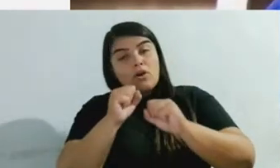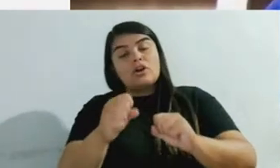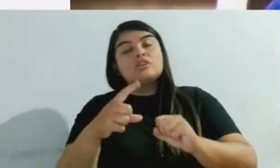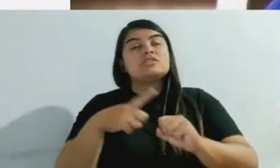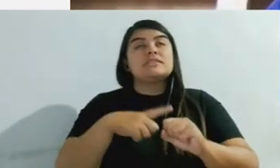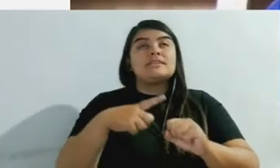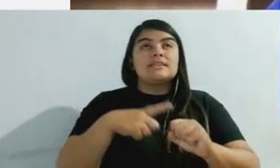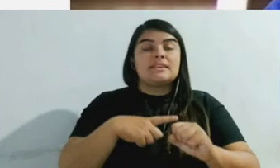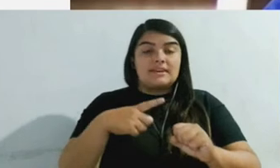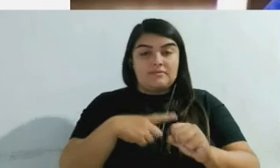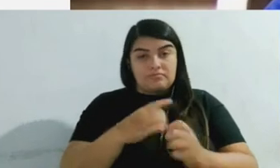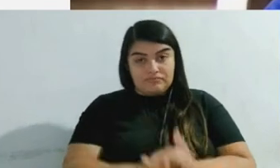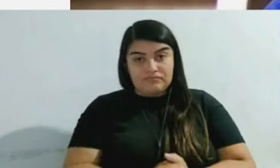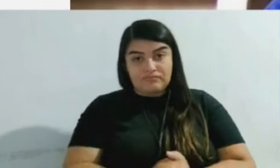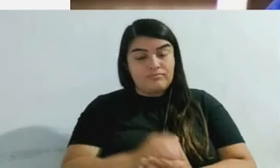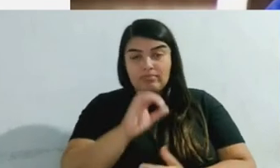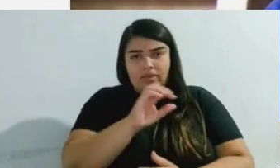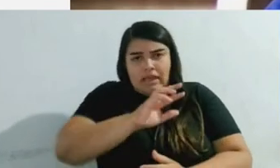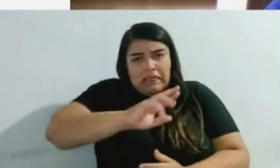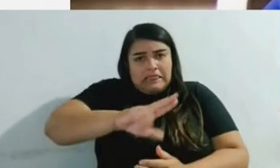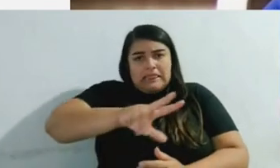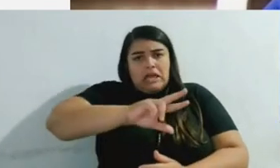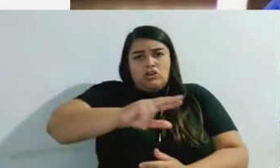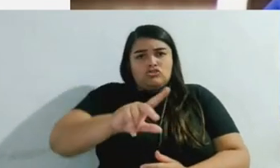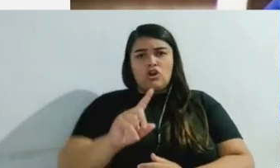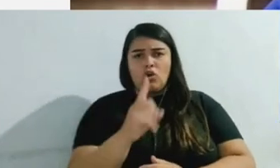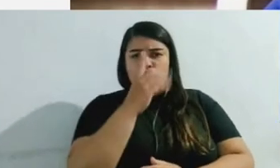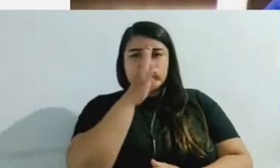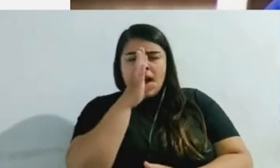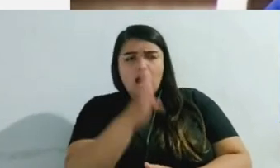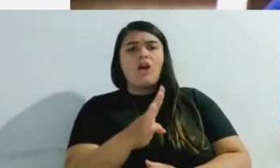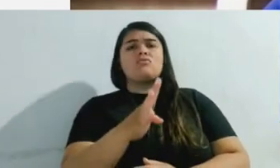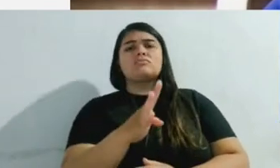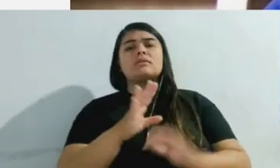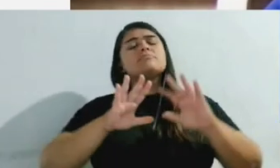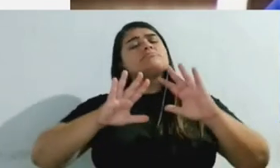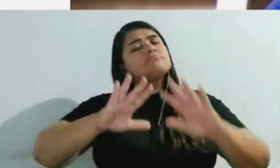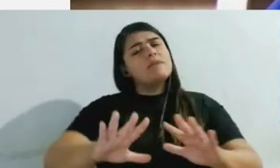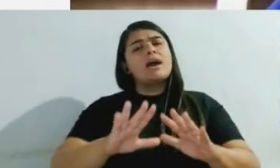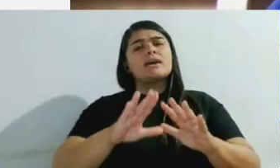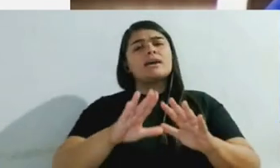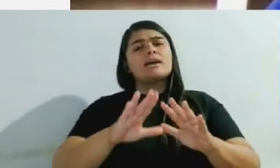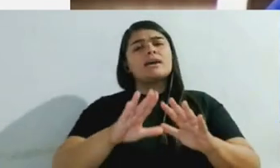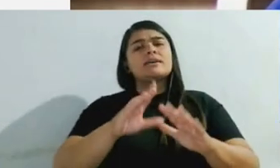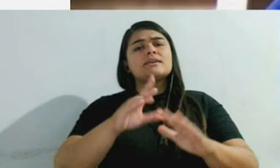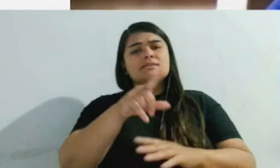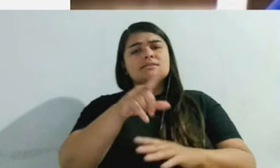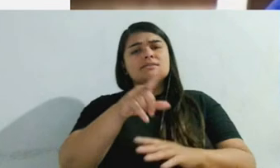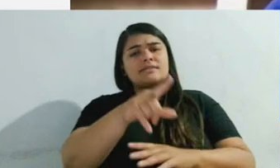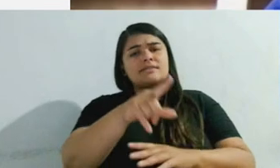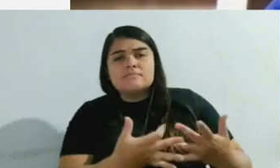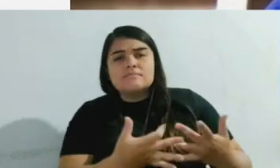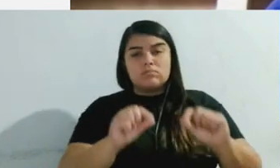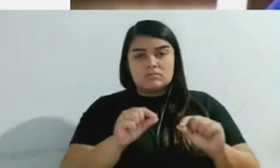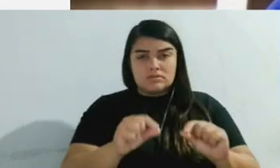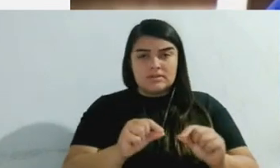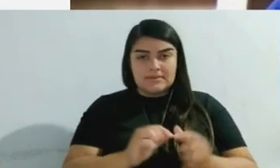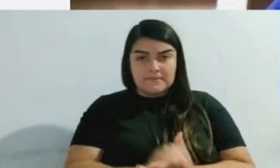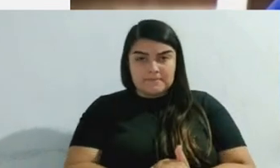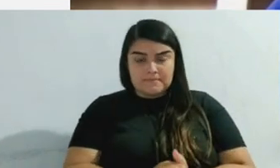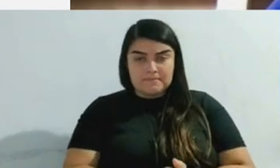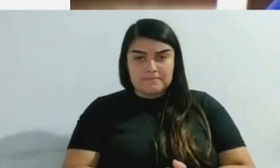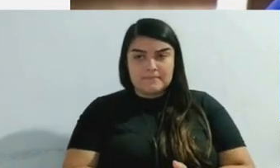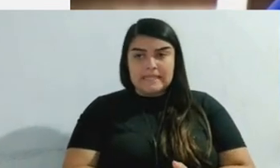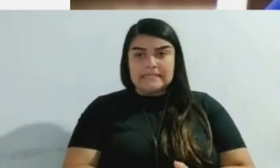and then say to the defendant, if you plead guilty or no contest, and we say no lo